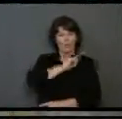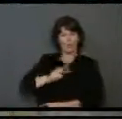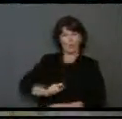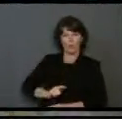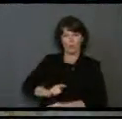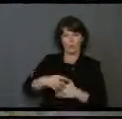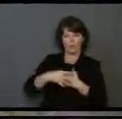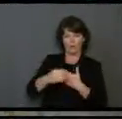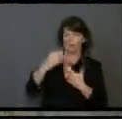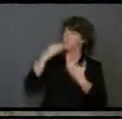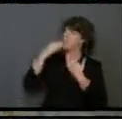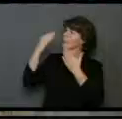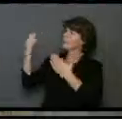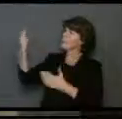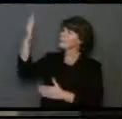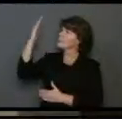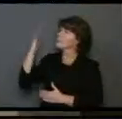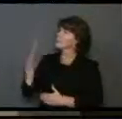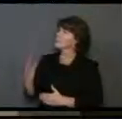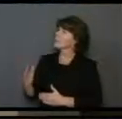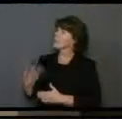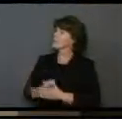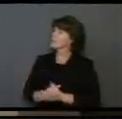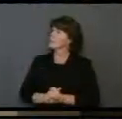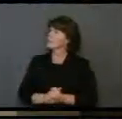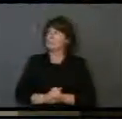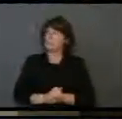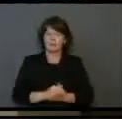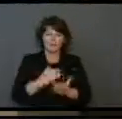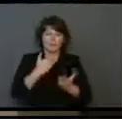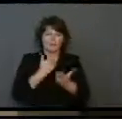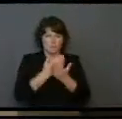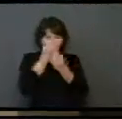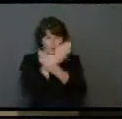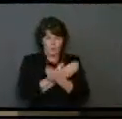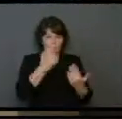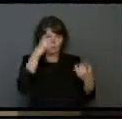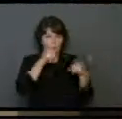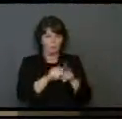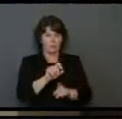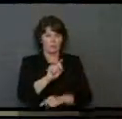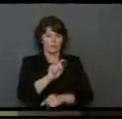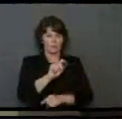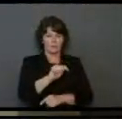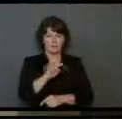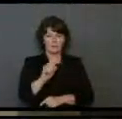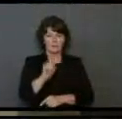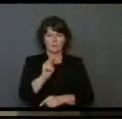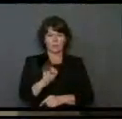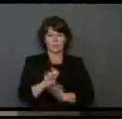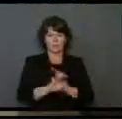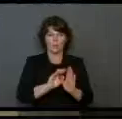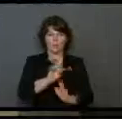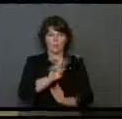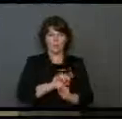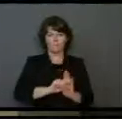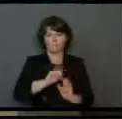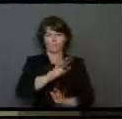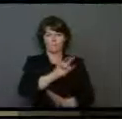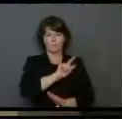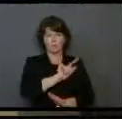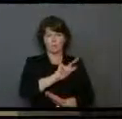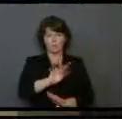Thanks be to God. The Holy Gospel is according to St. John, chapter 1, verses